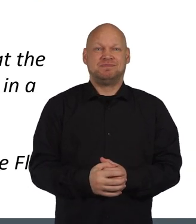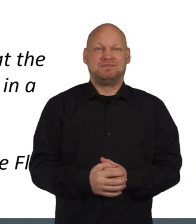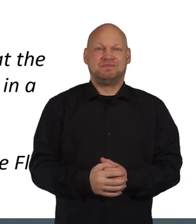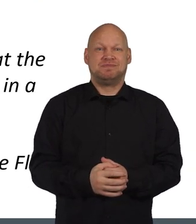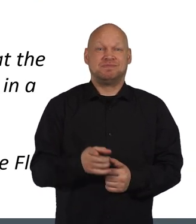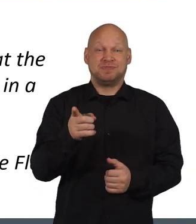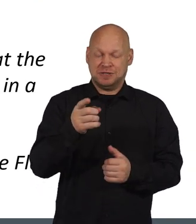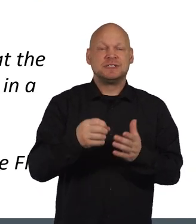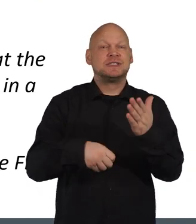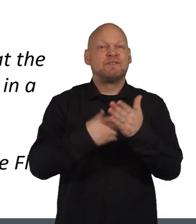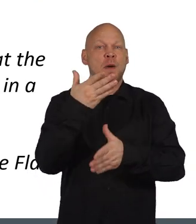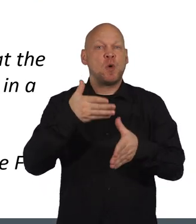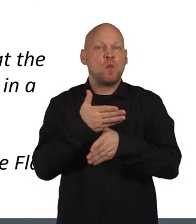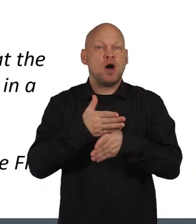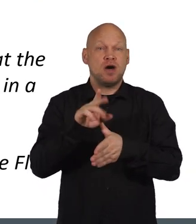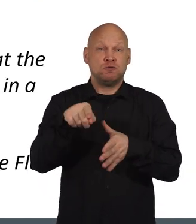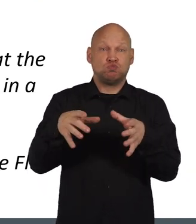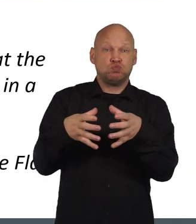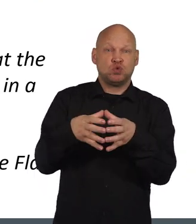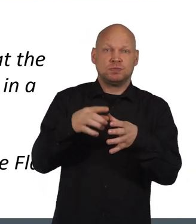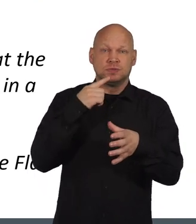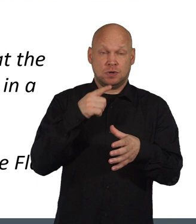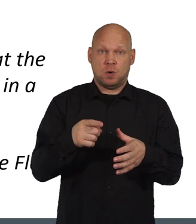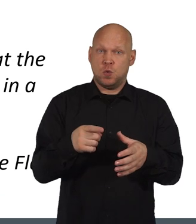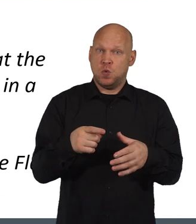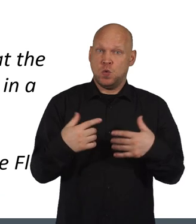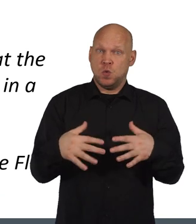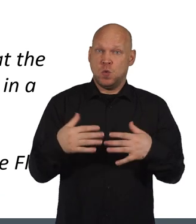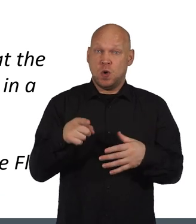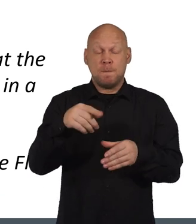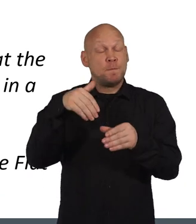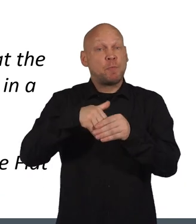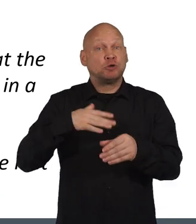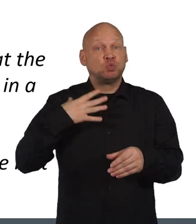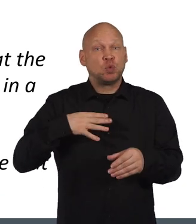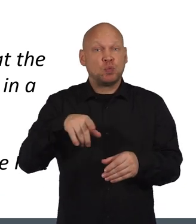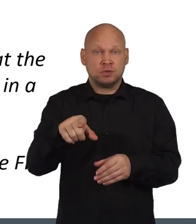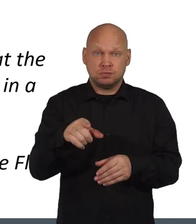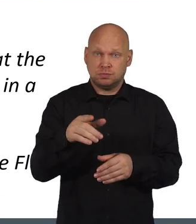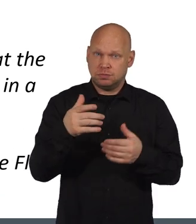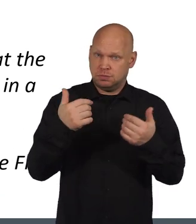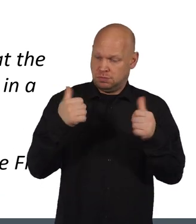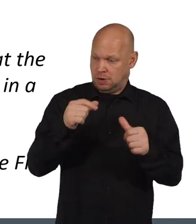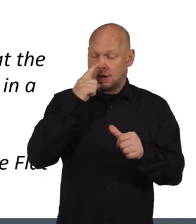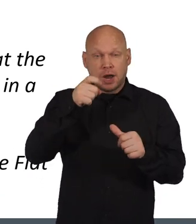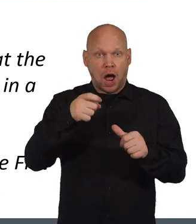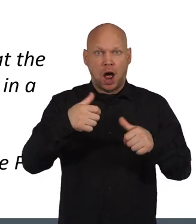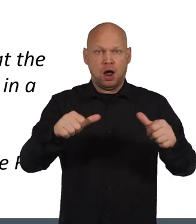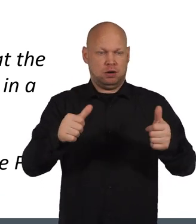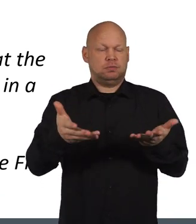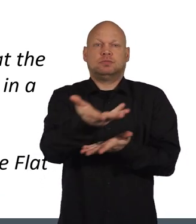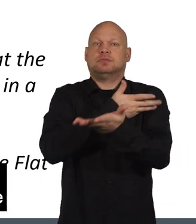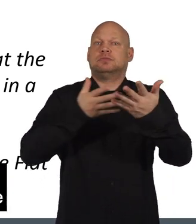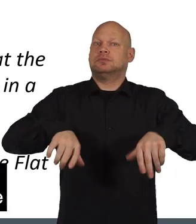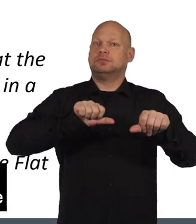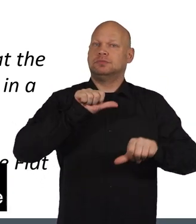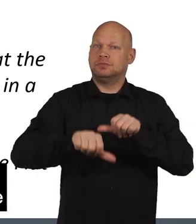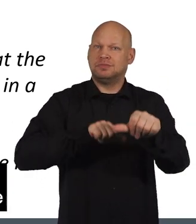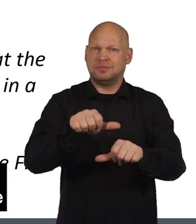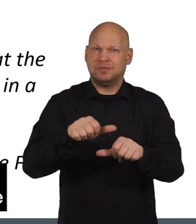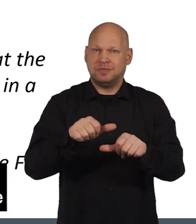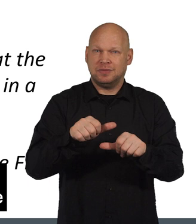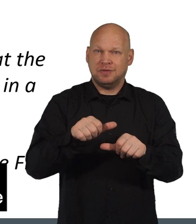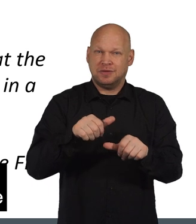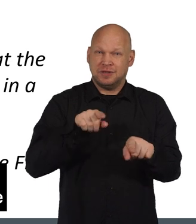The development worker from the group says that, in her view, the participation request was the only way the discussion was opened up after